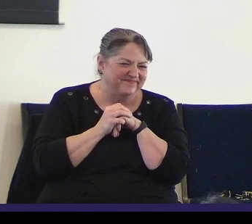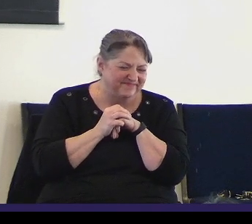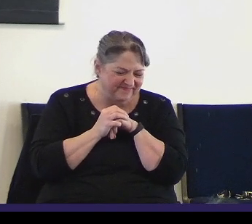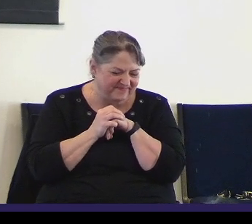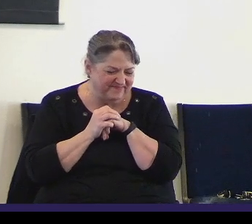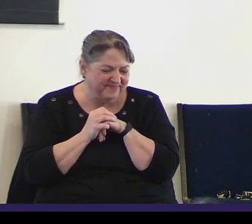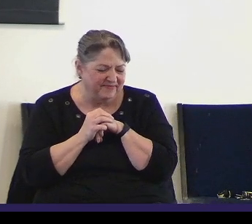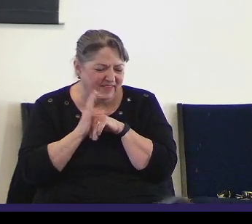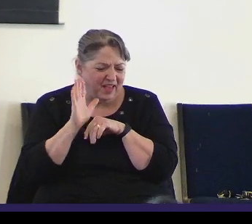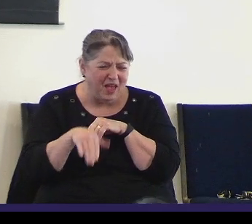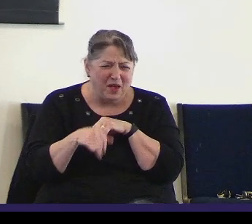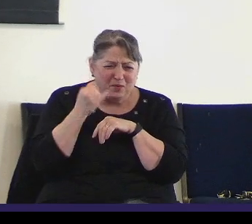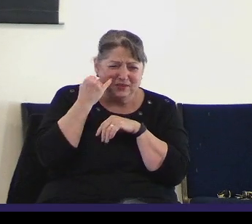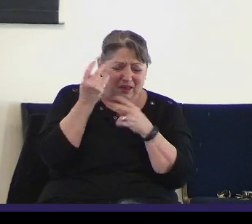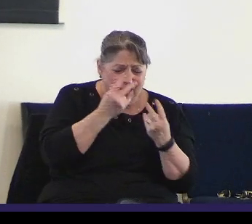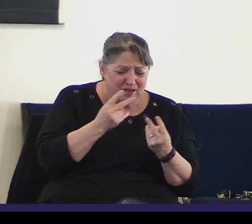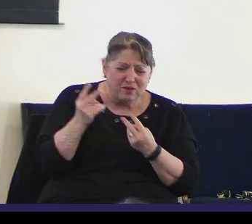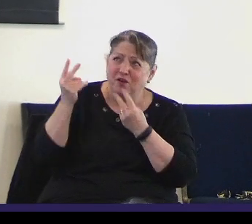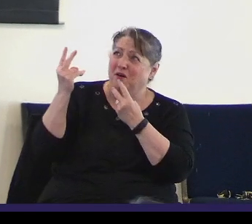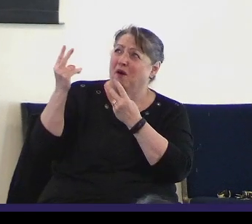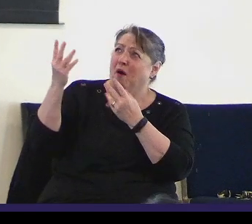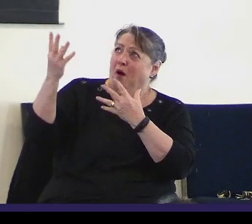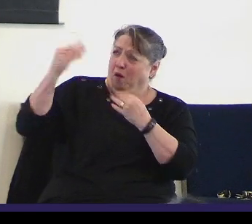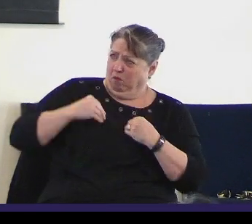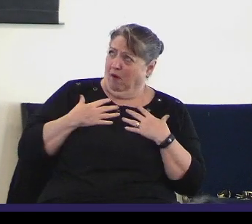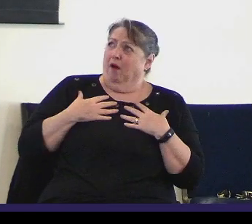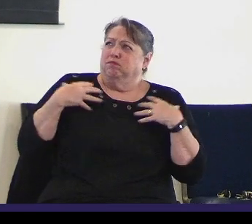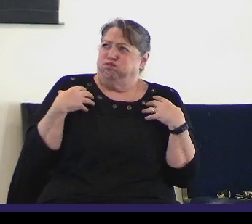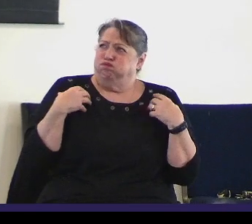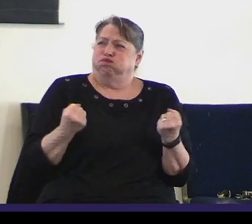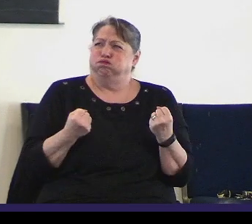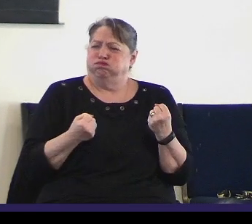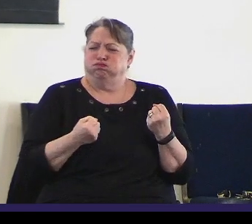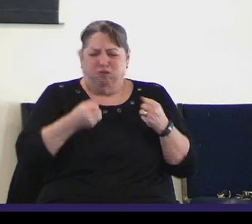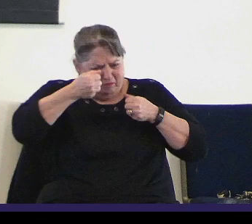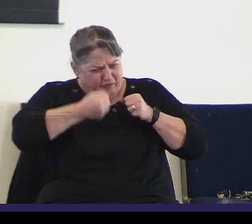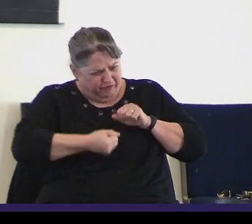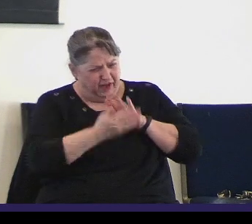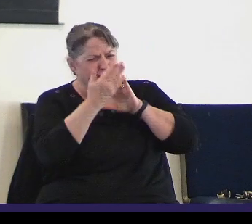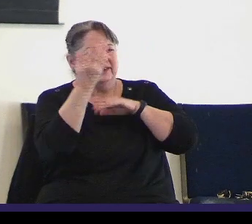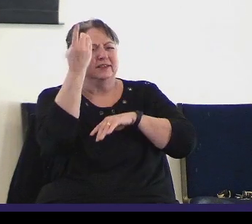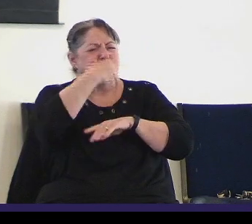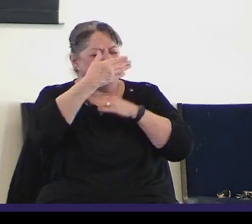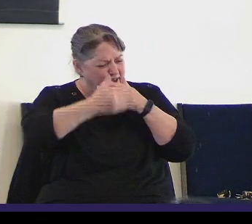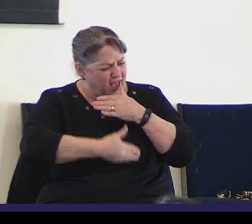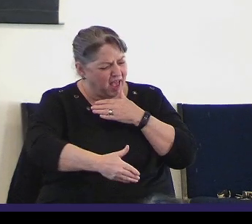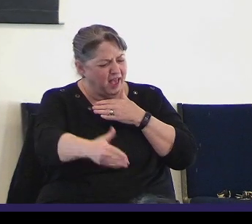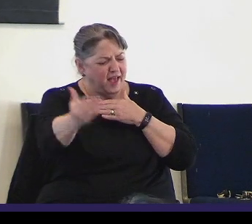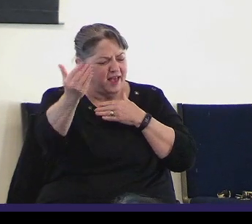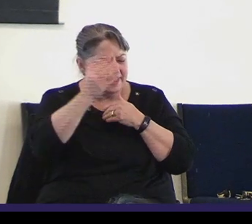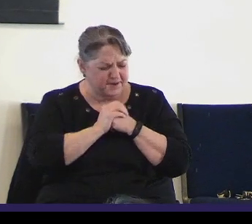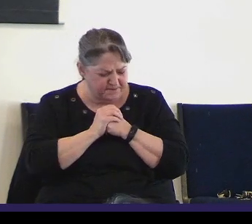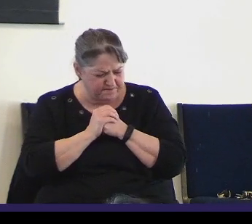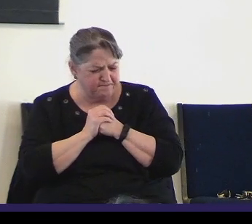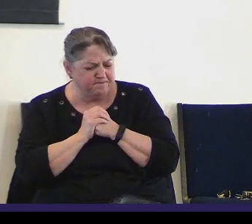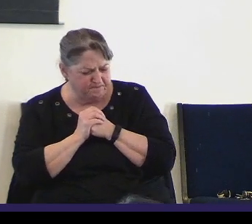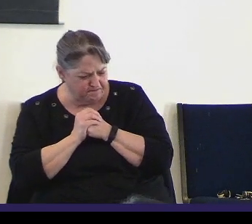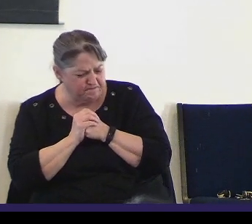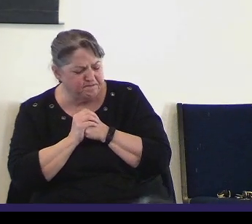Because when we see you, we find strength to face the day.